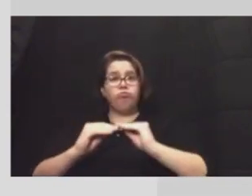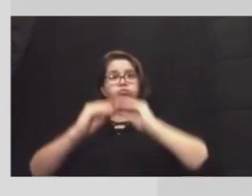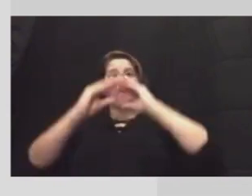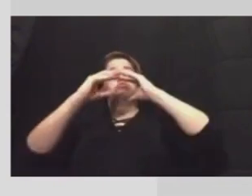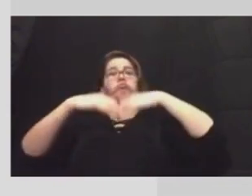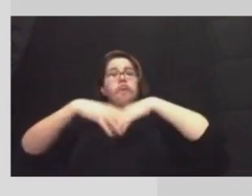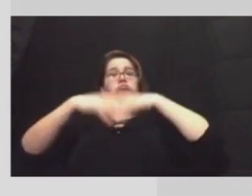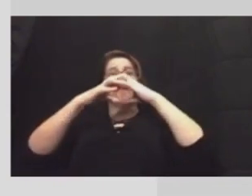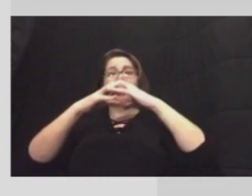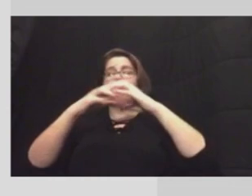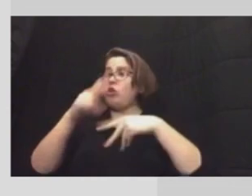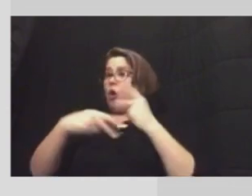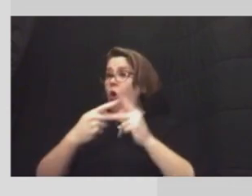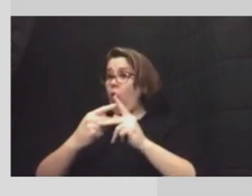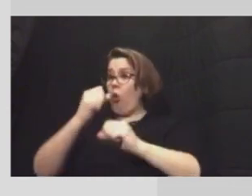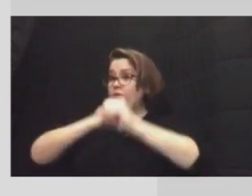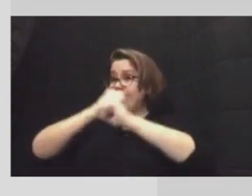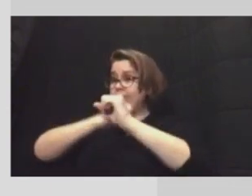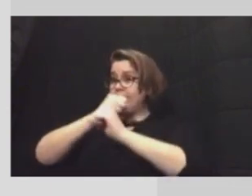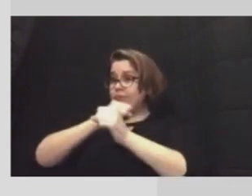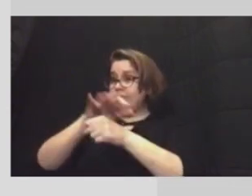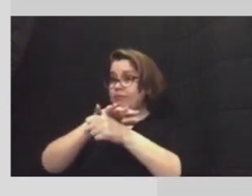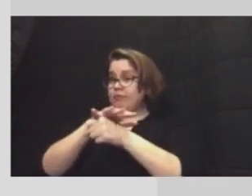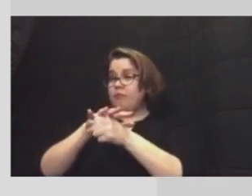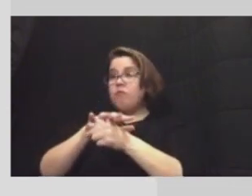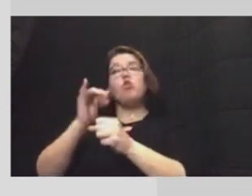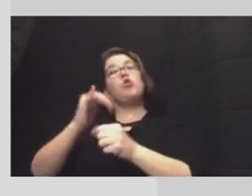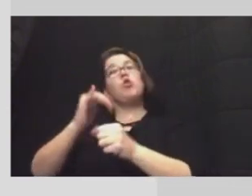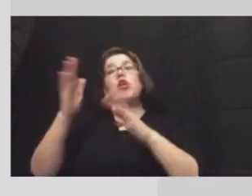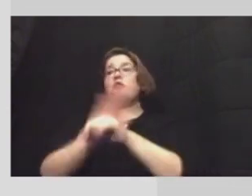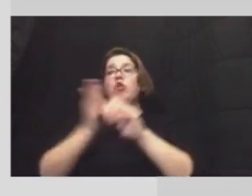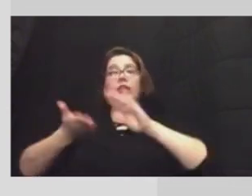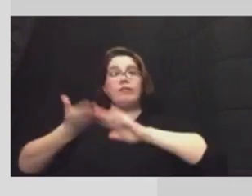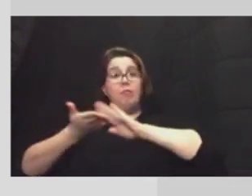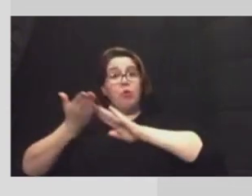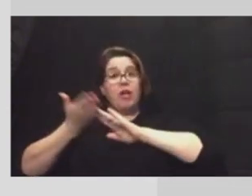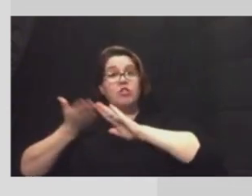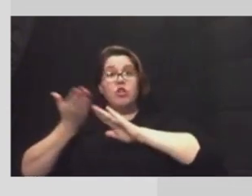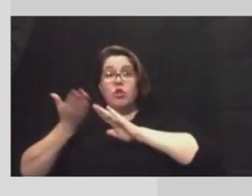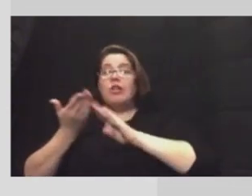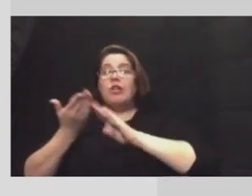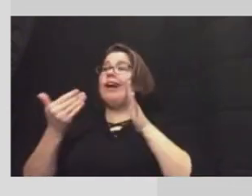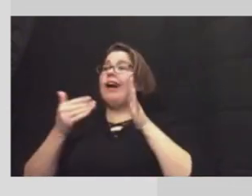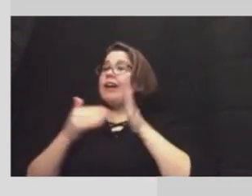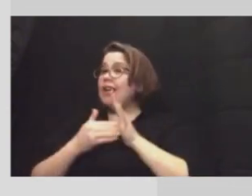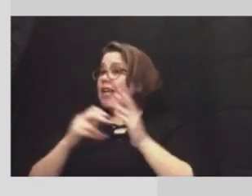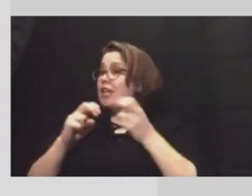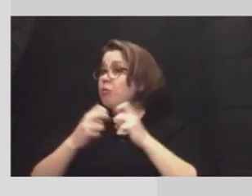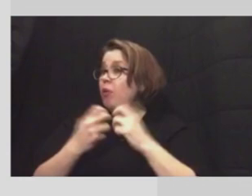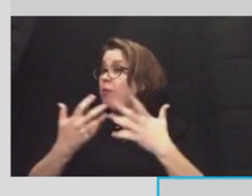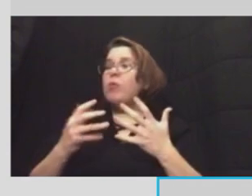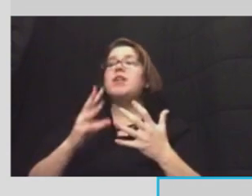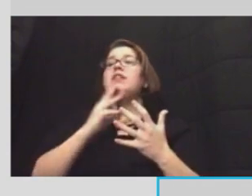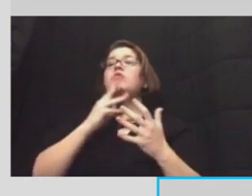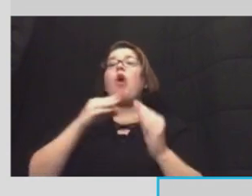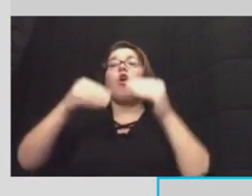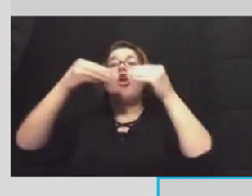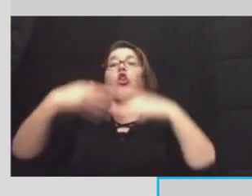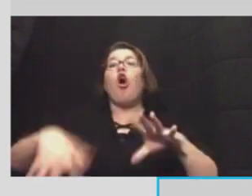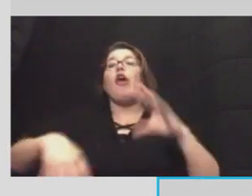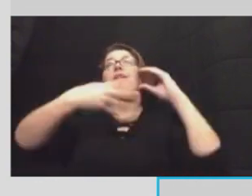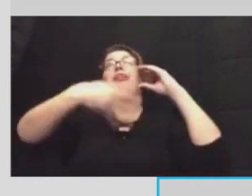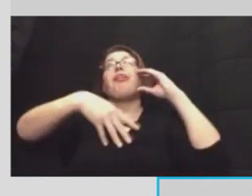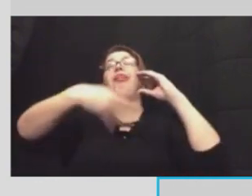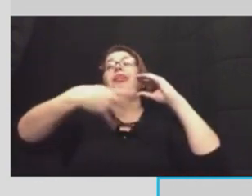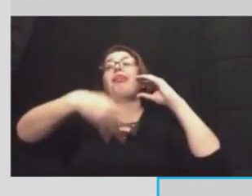uh our pump stations are fully operational again it's the problem of losing water when we distribute